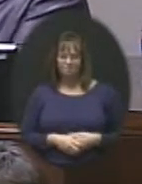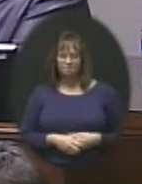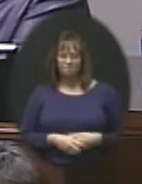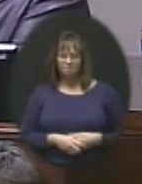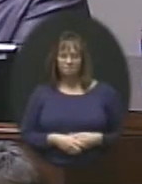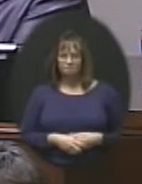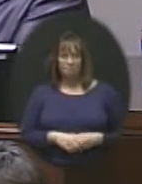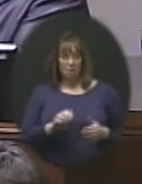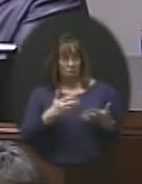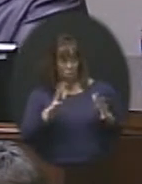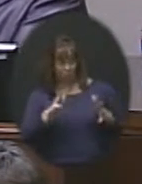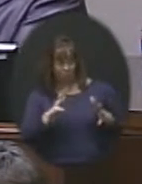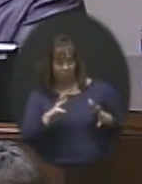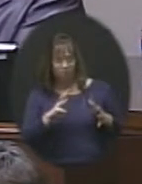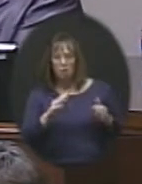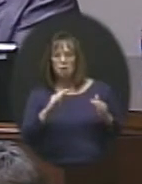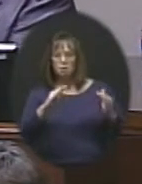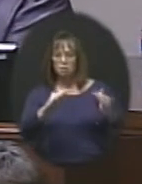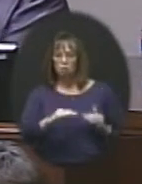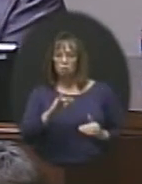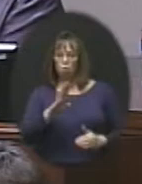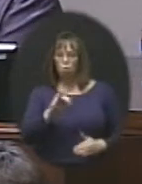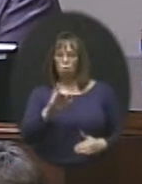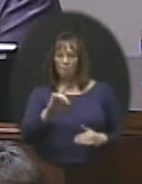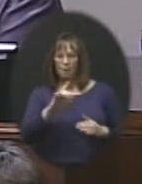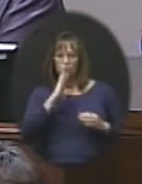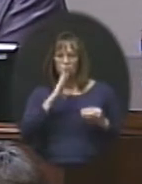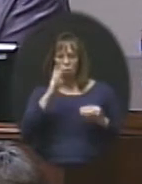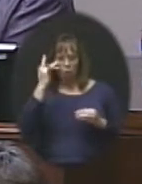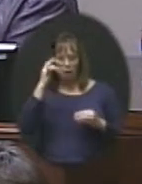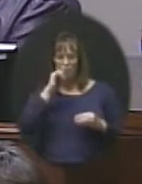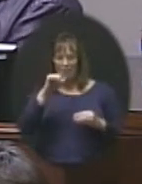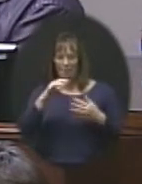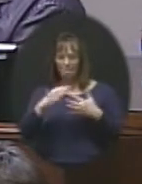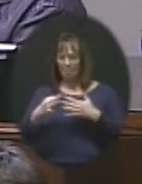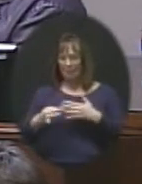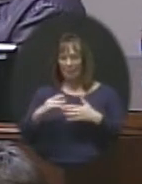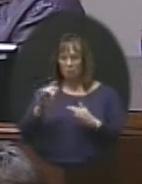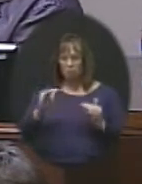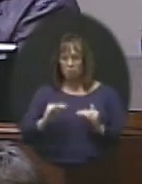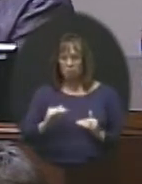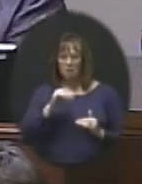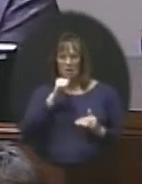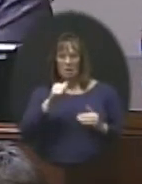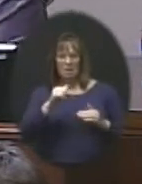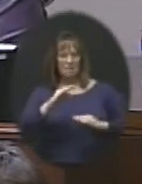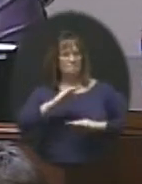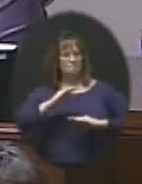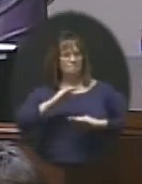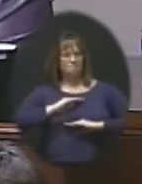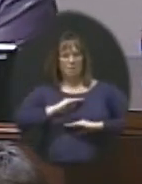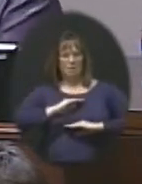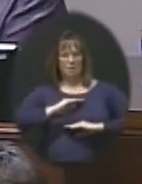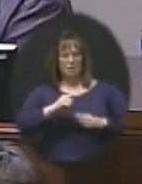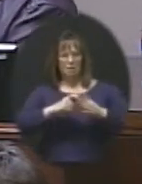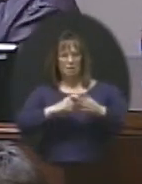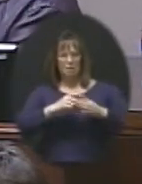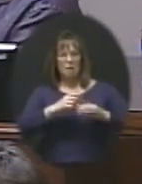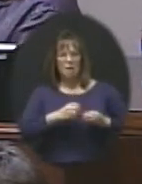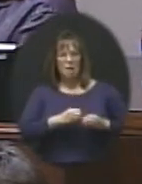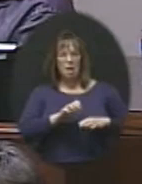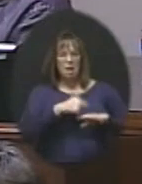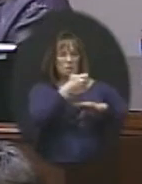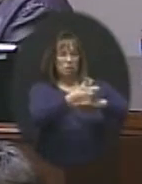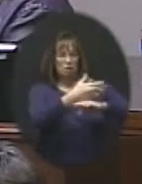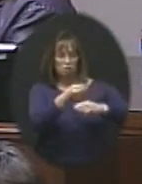Is that it? And the low bid. Just kind of talk through why we didn't select the low bid. Yeah, they didn't meet the specs of the installation and the services